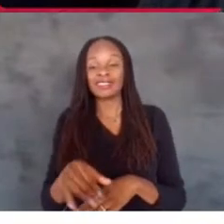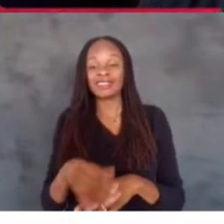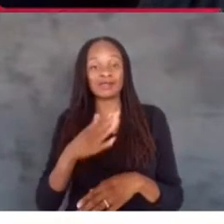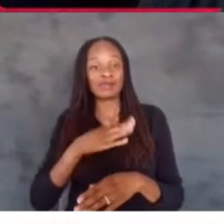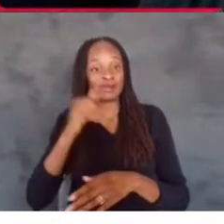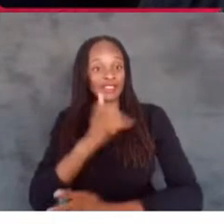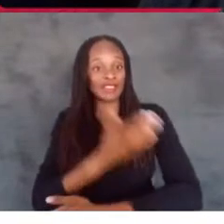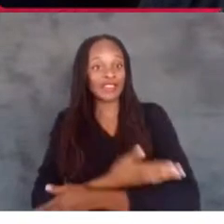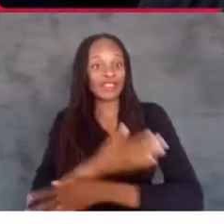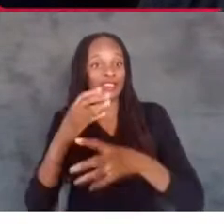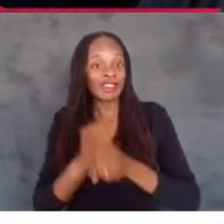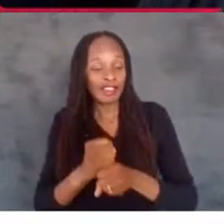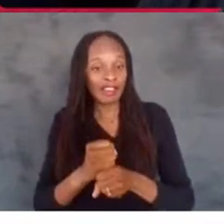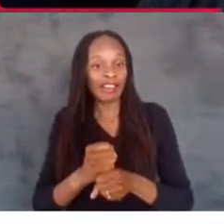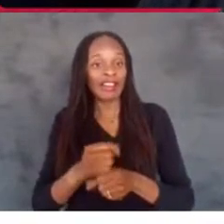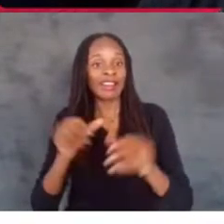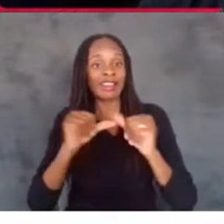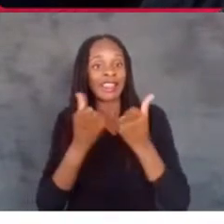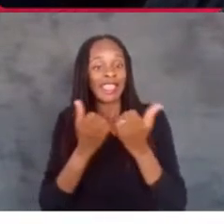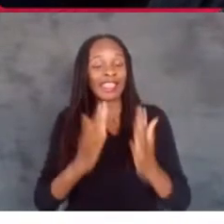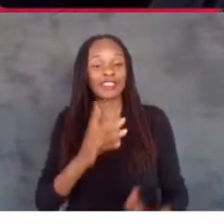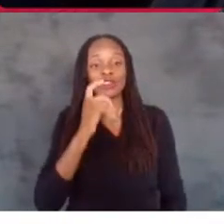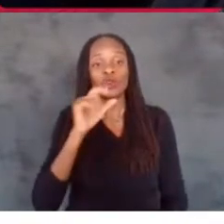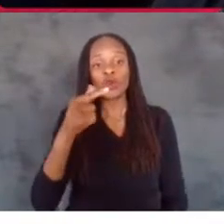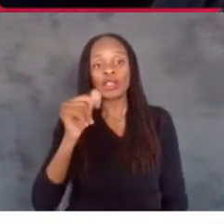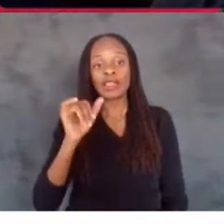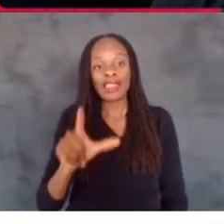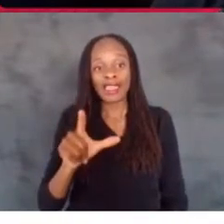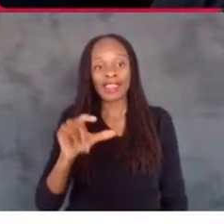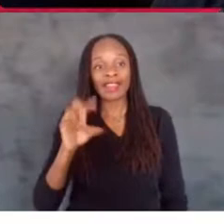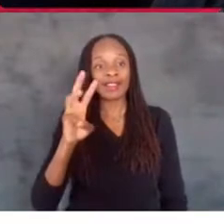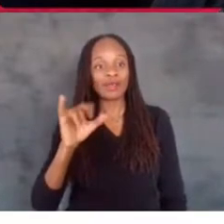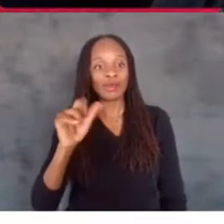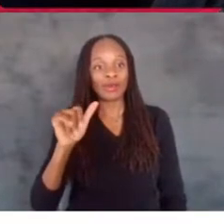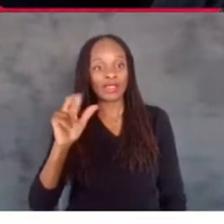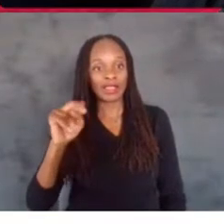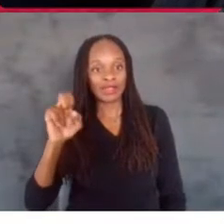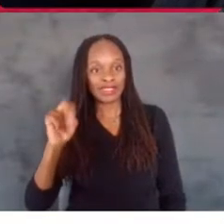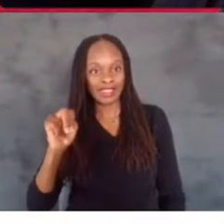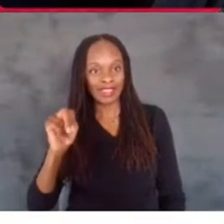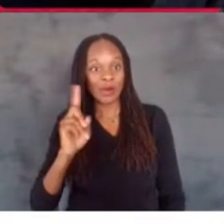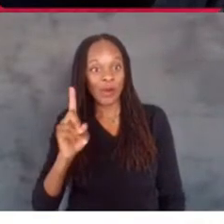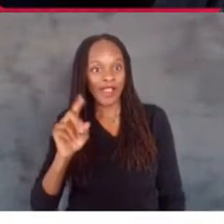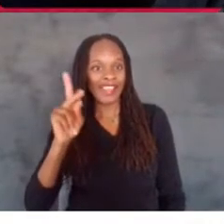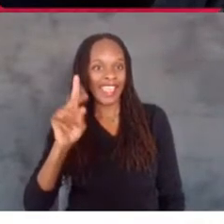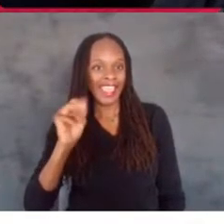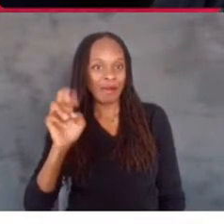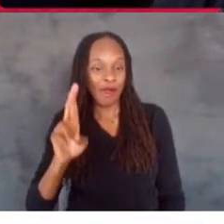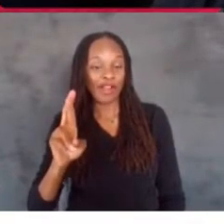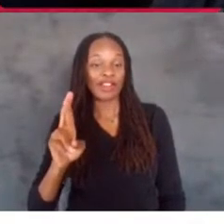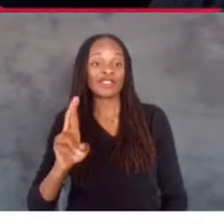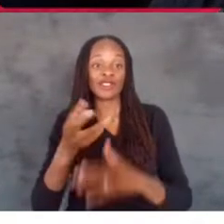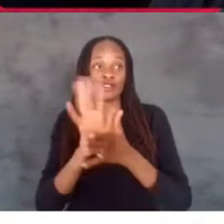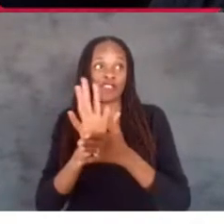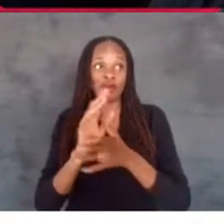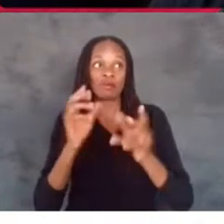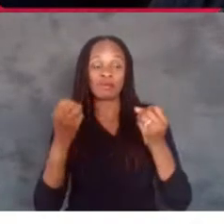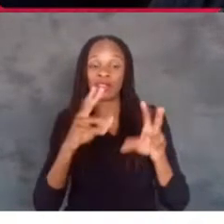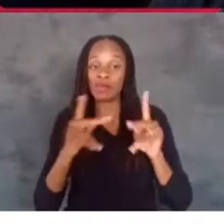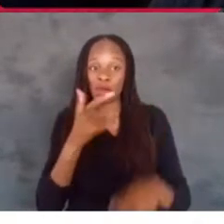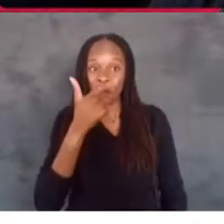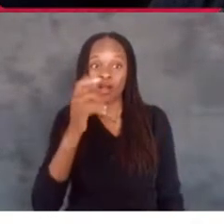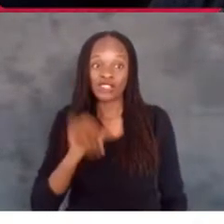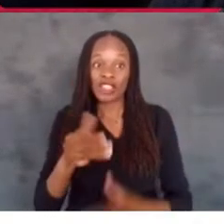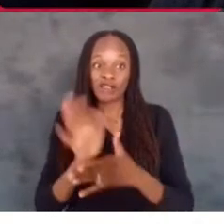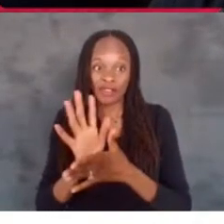Yeah. Gail Williamson at KMR. Mm-hmm. She... The film made the rounds. And so, as you said, Nick, it made the rounds, and